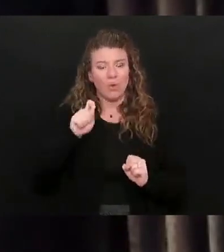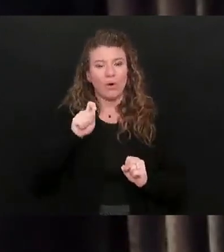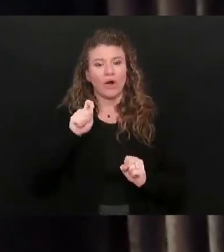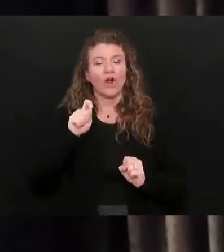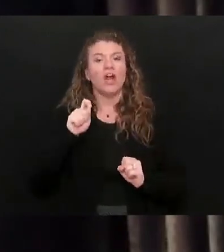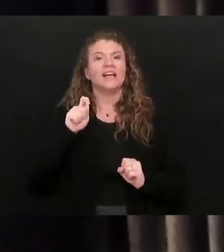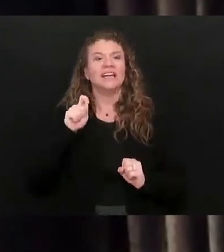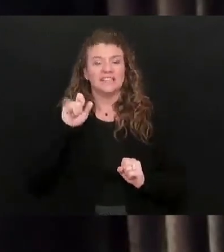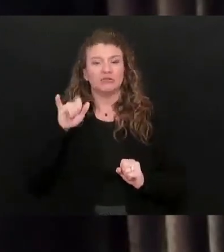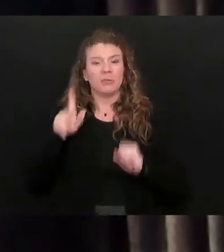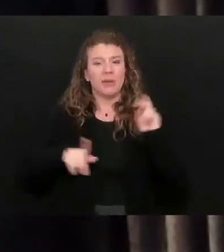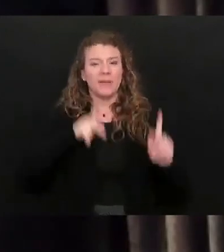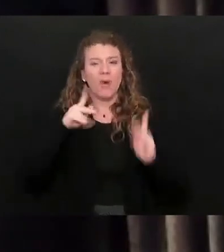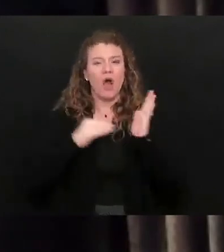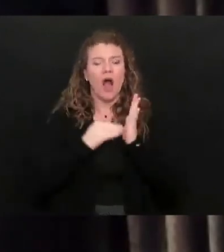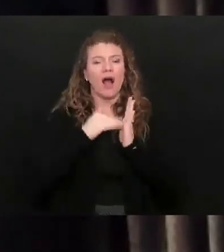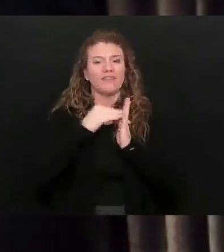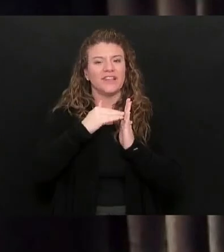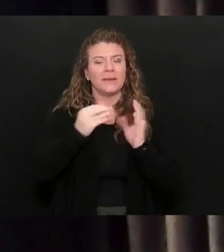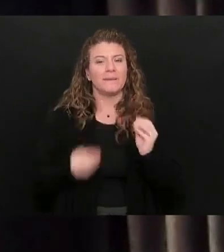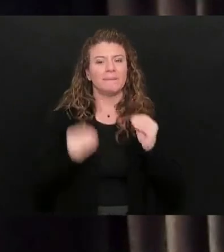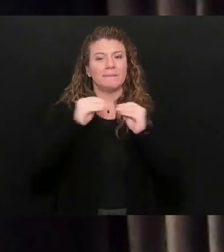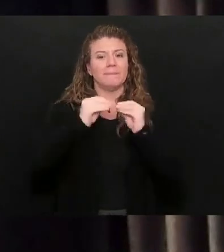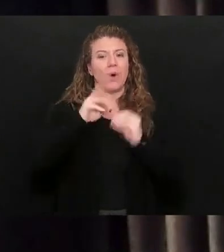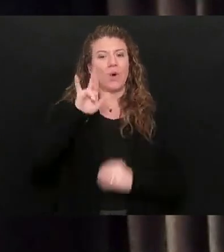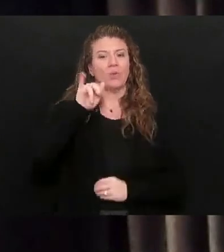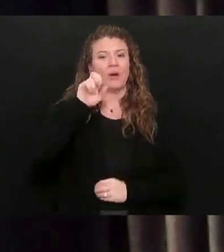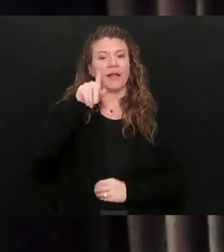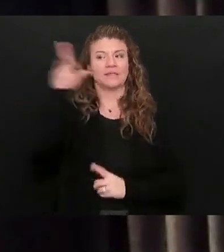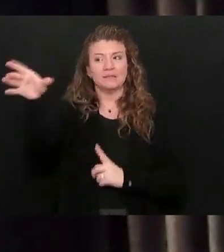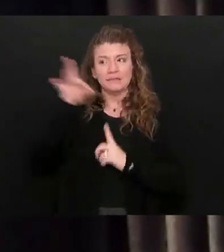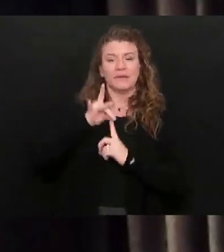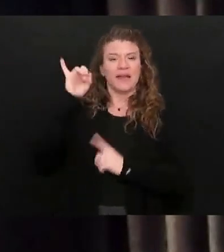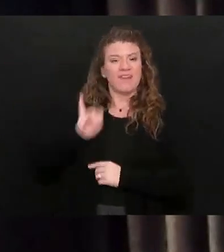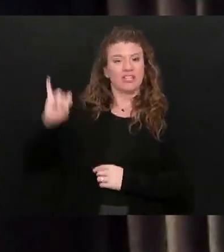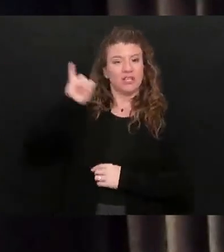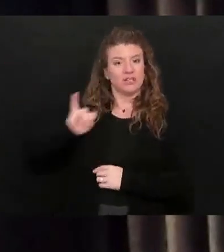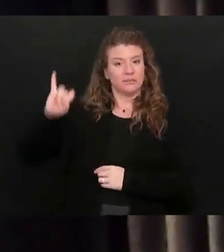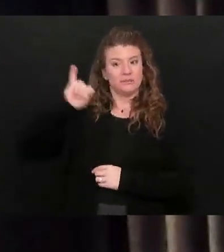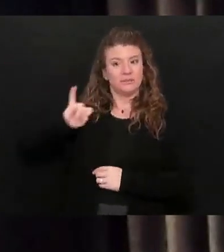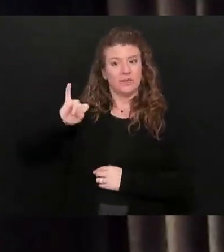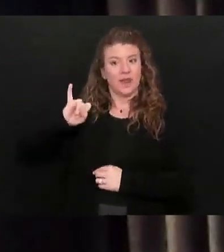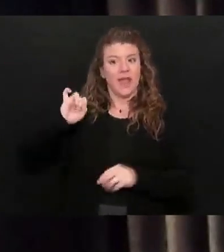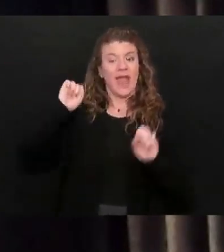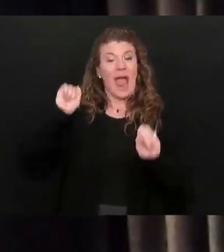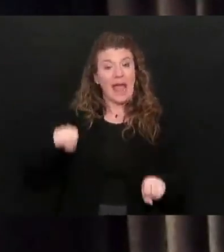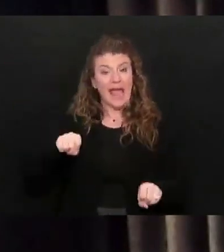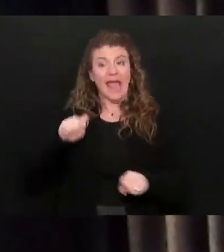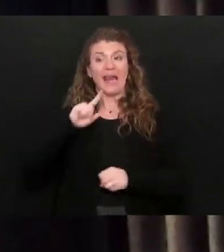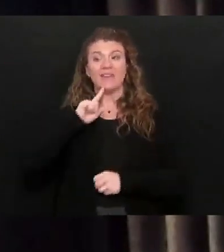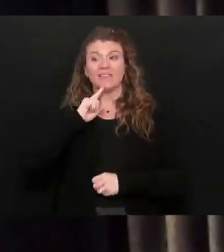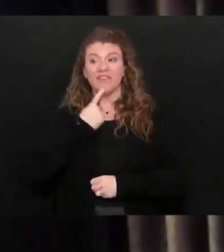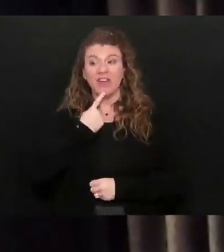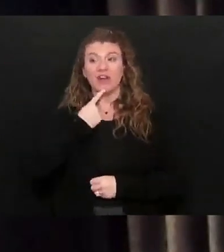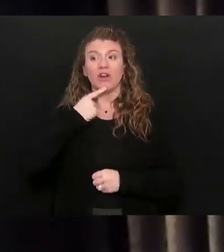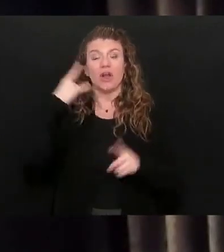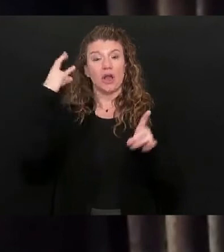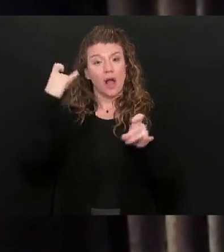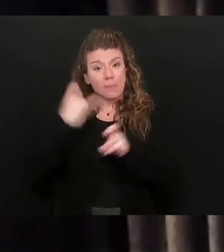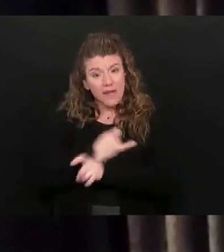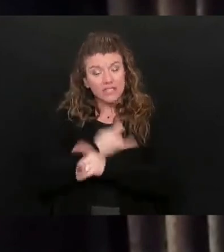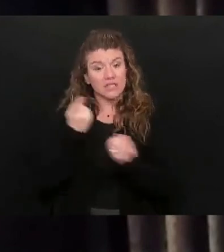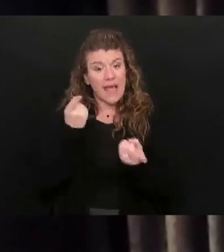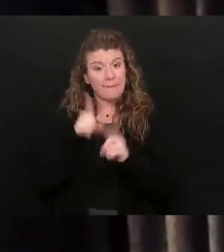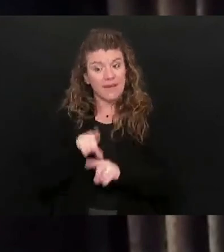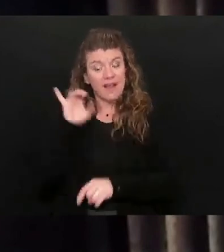oftentimes at risk for certain infections and can have more severe complications of those infections.